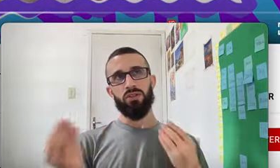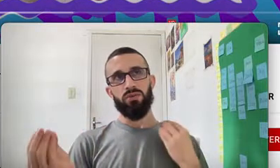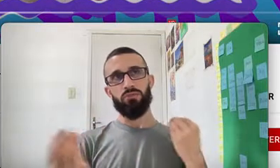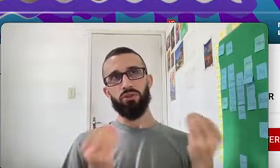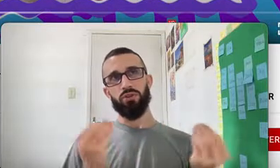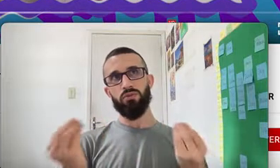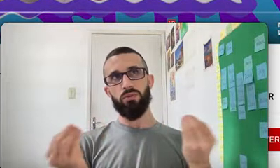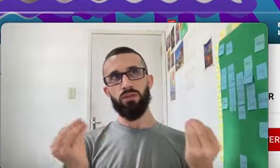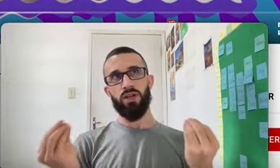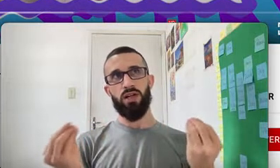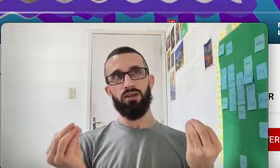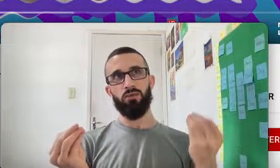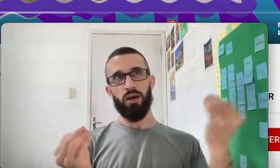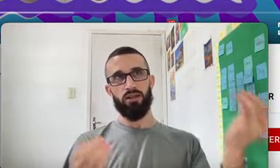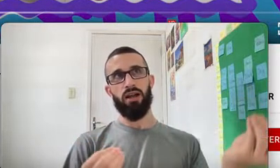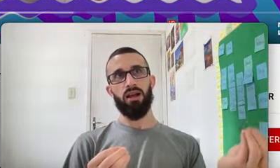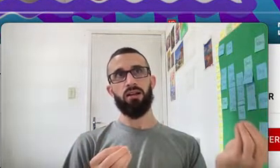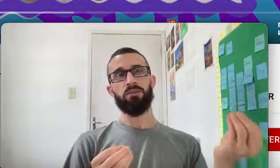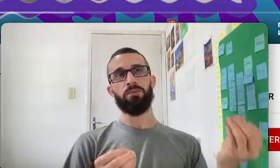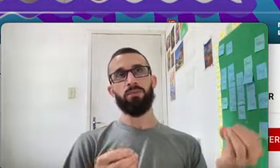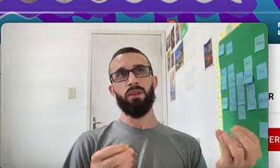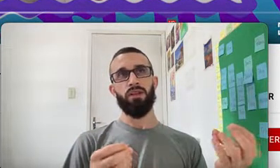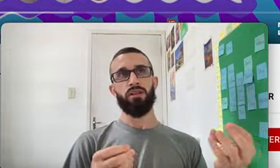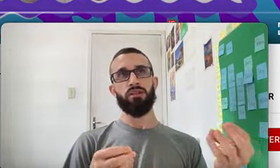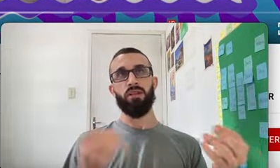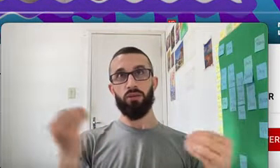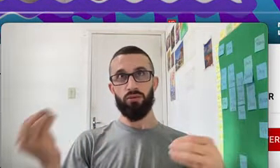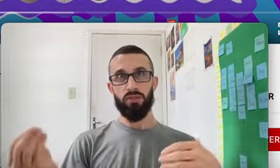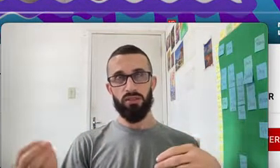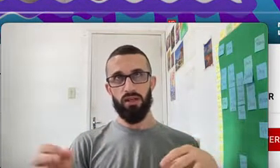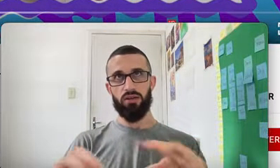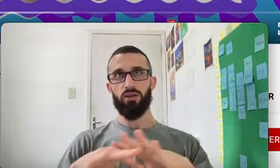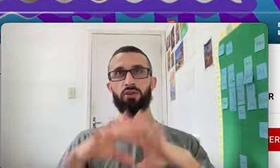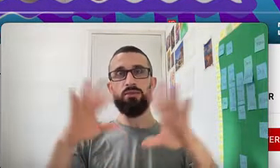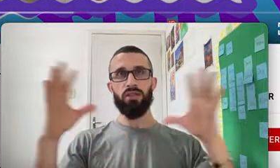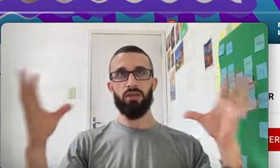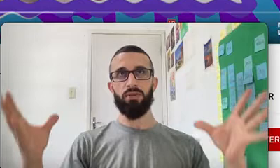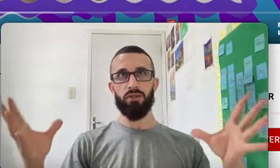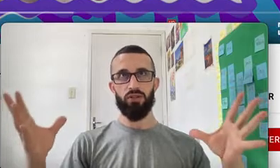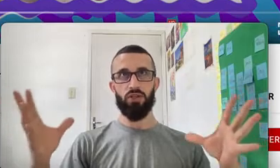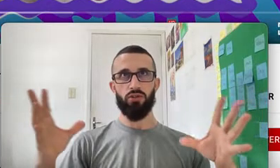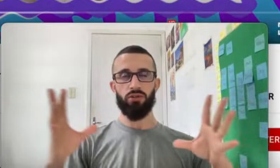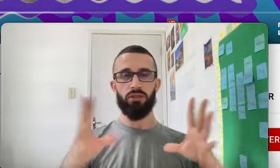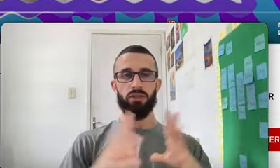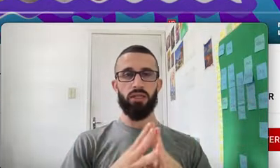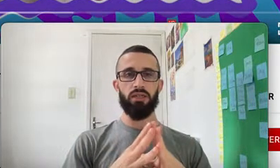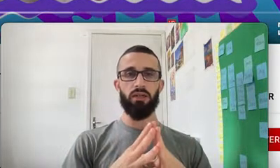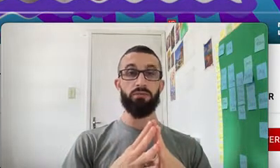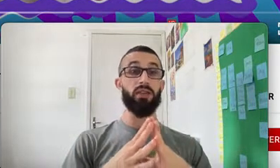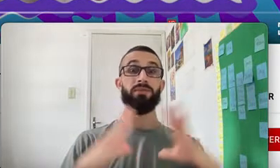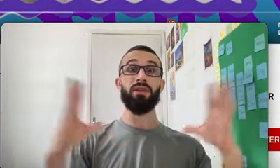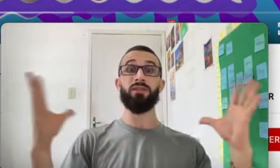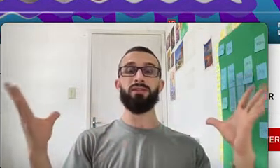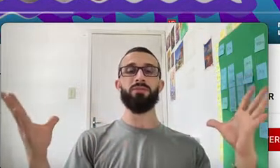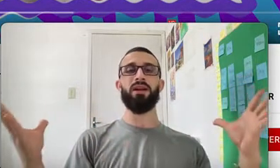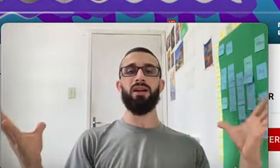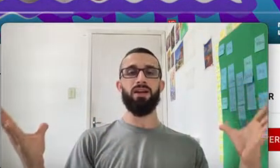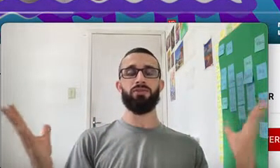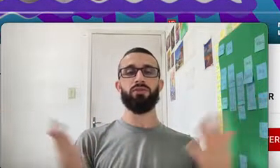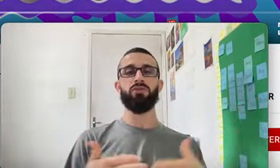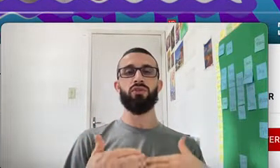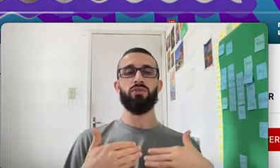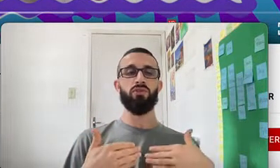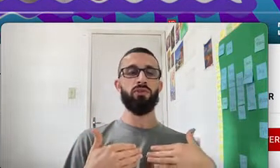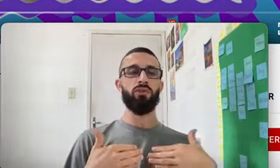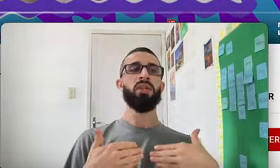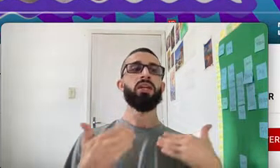So In Portuguese We Will Have Guardar And Economizar Economizar Being The General Like I'm Saving Money To Buy A